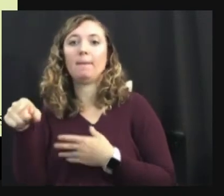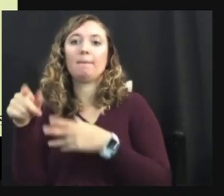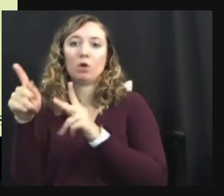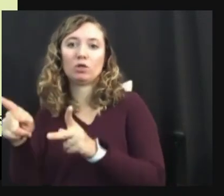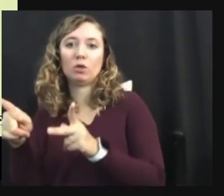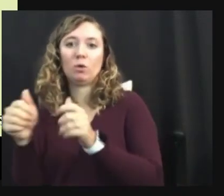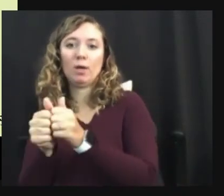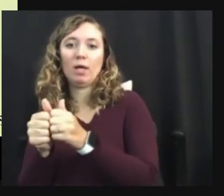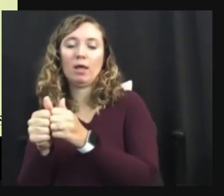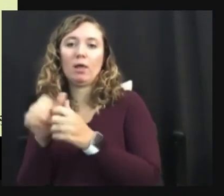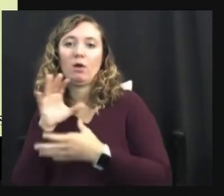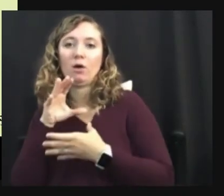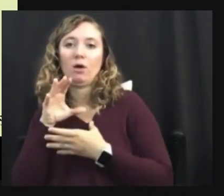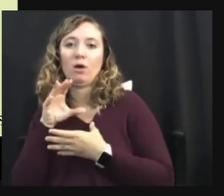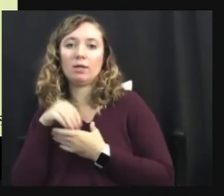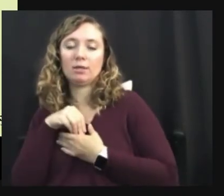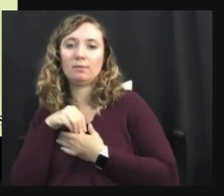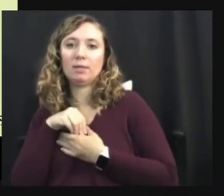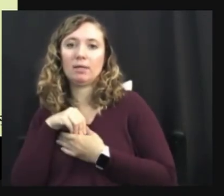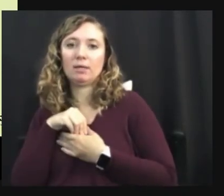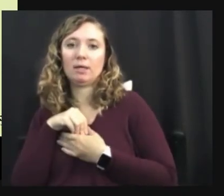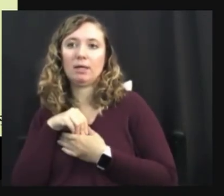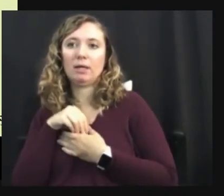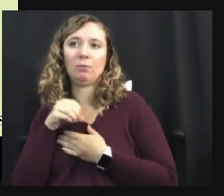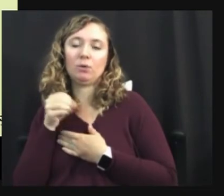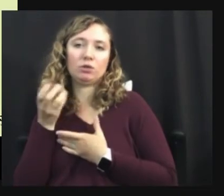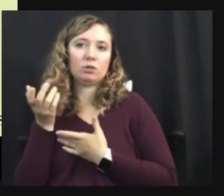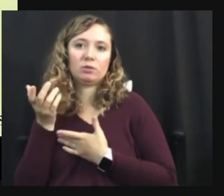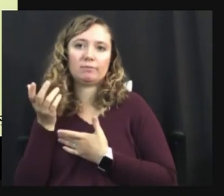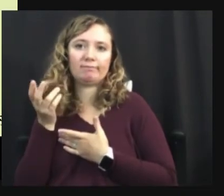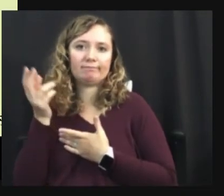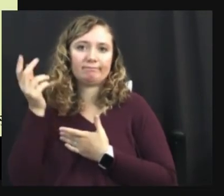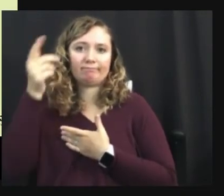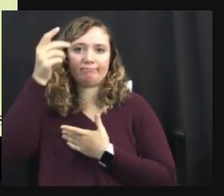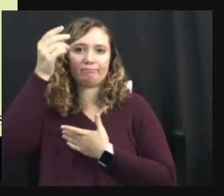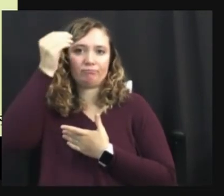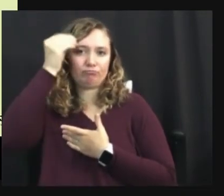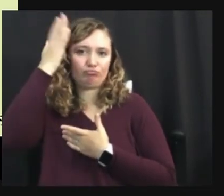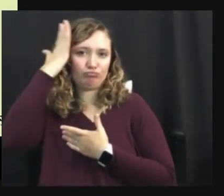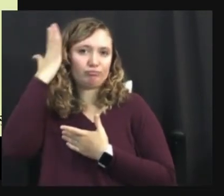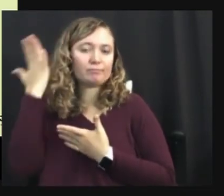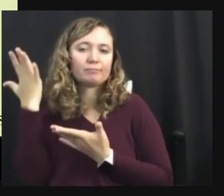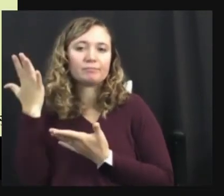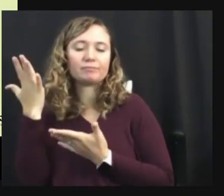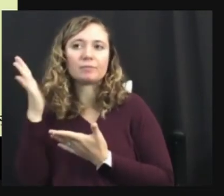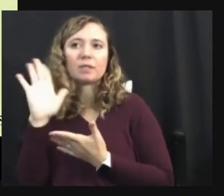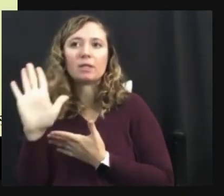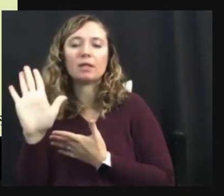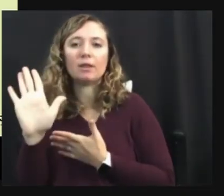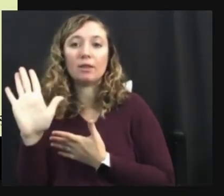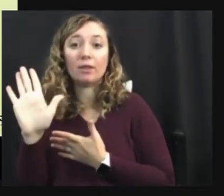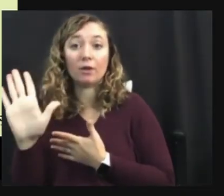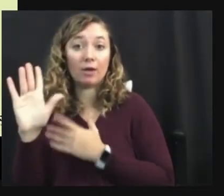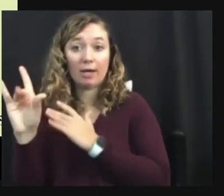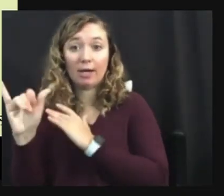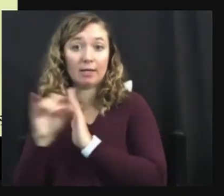make a parenthetical note that that's their preferred language, or that's how they identify. Um,